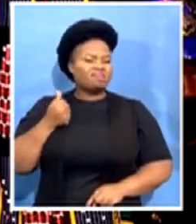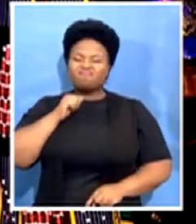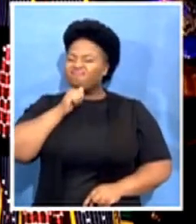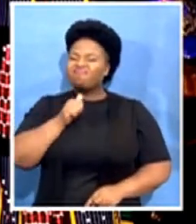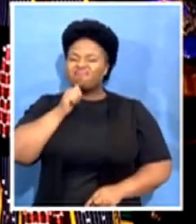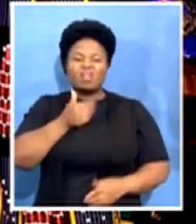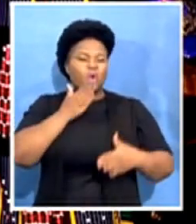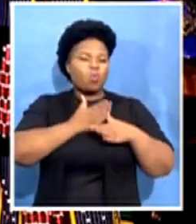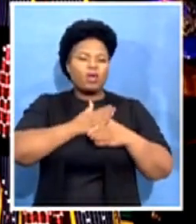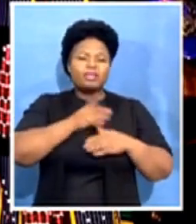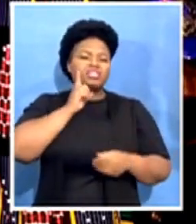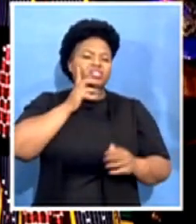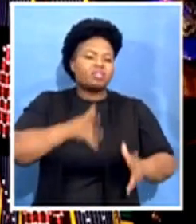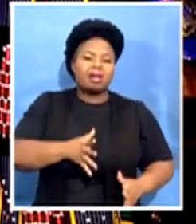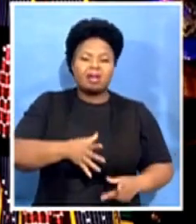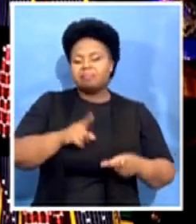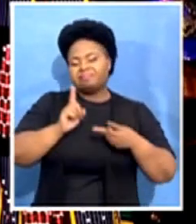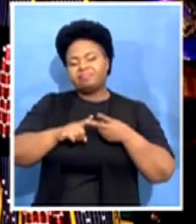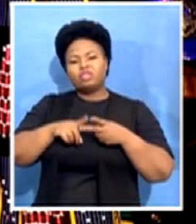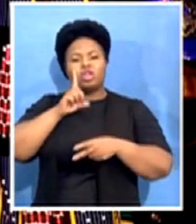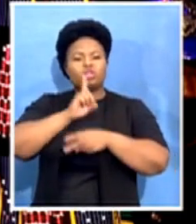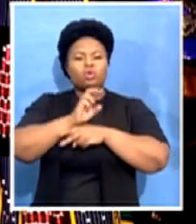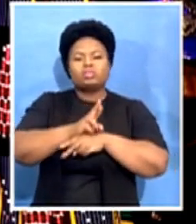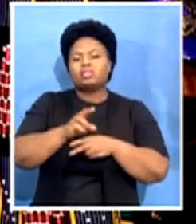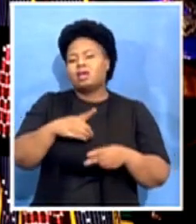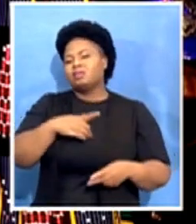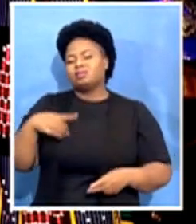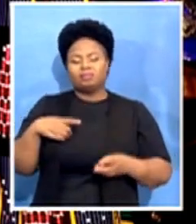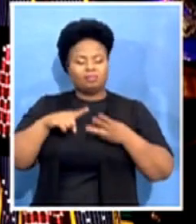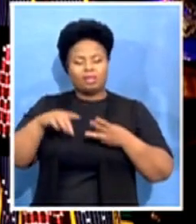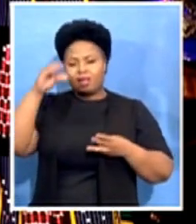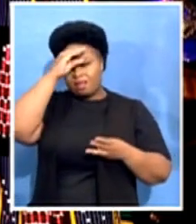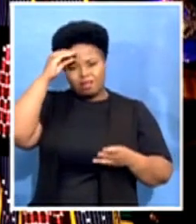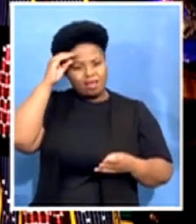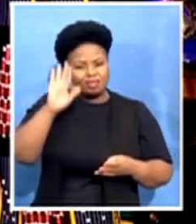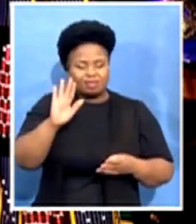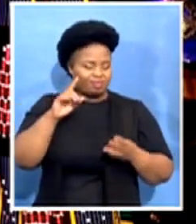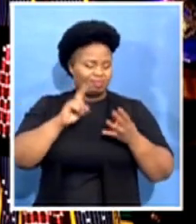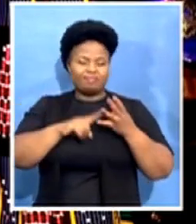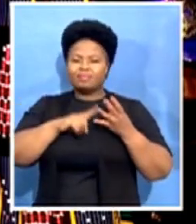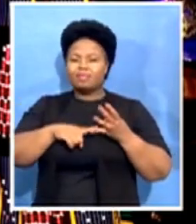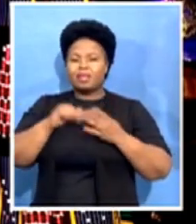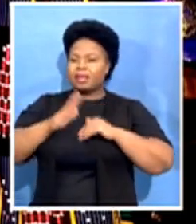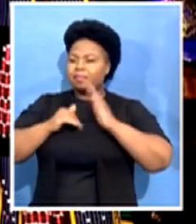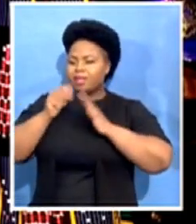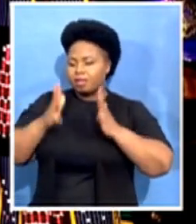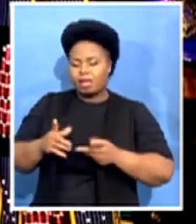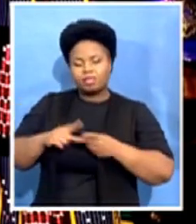as doctors, as nurses, as builders, as gardeners, as entrepreneurs,